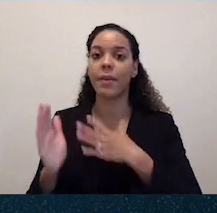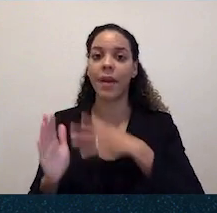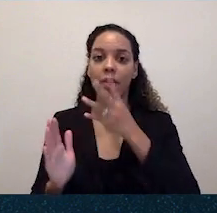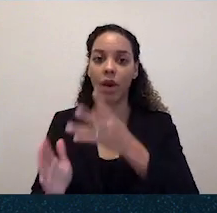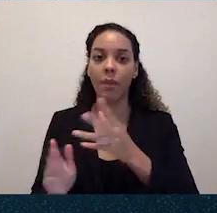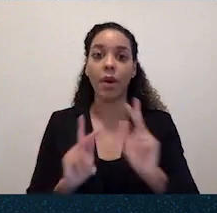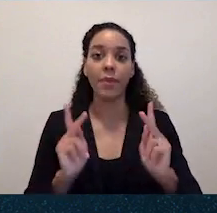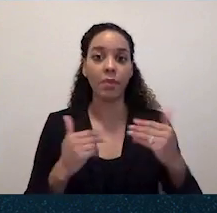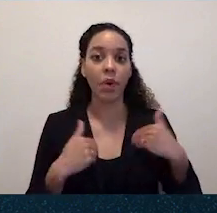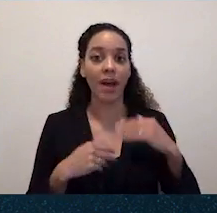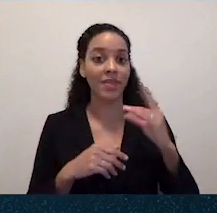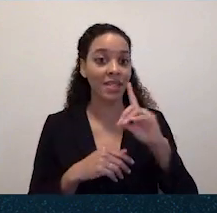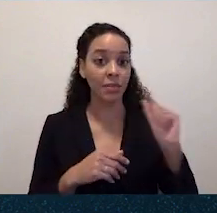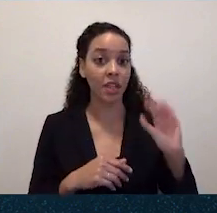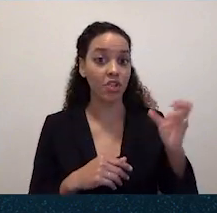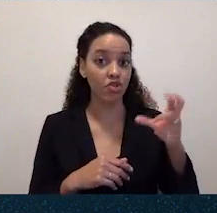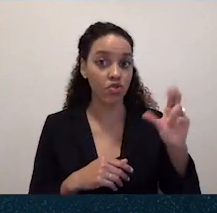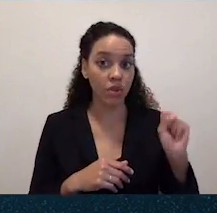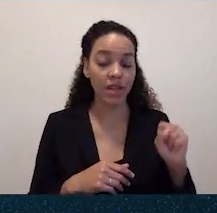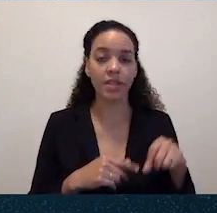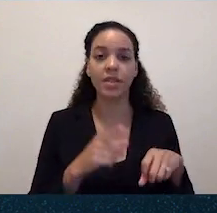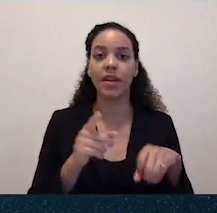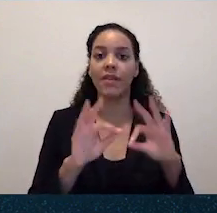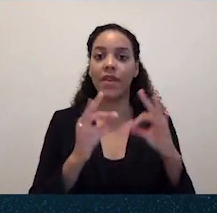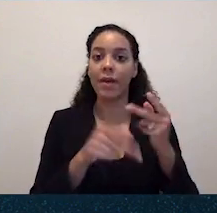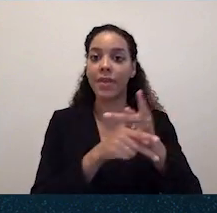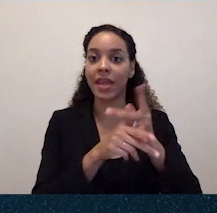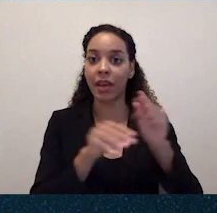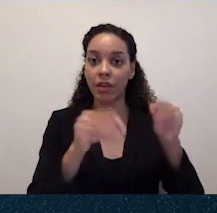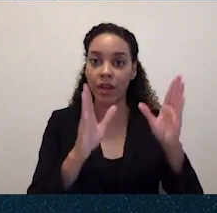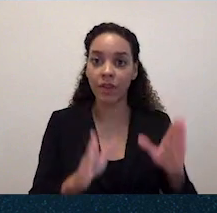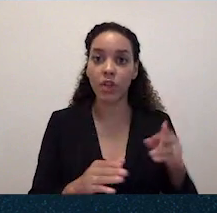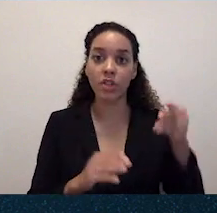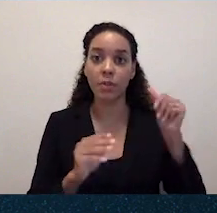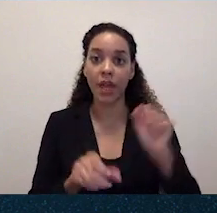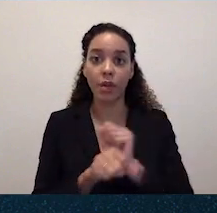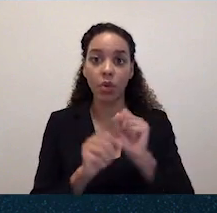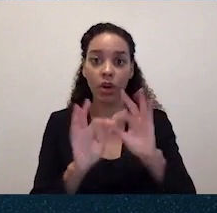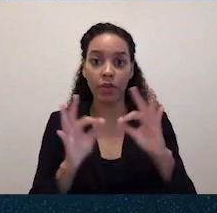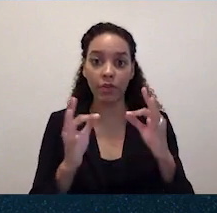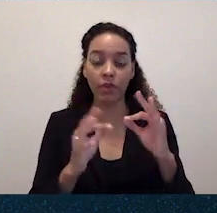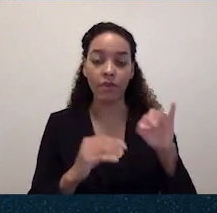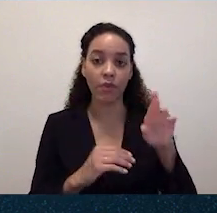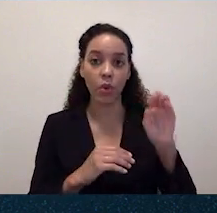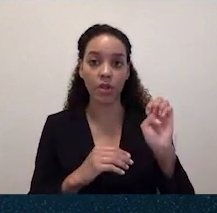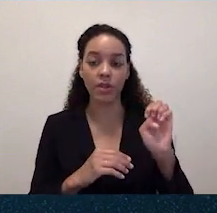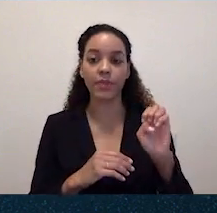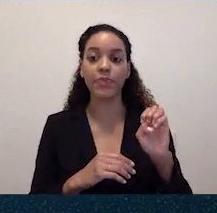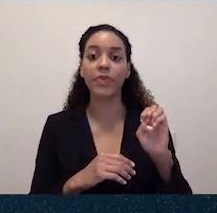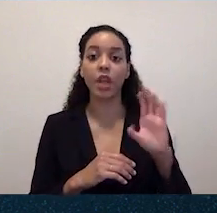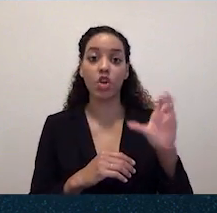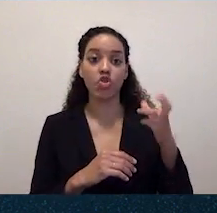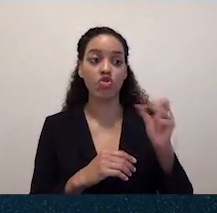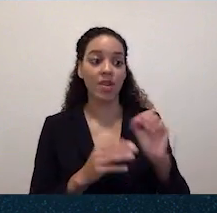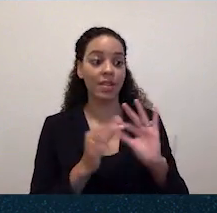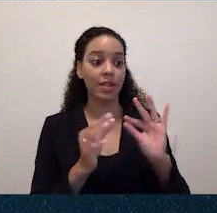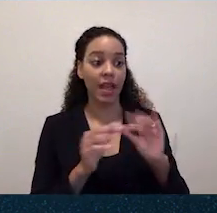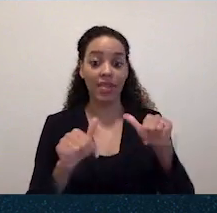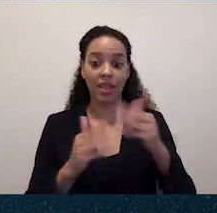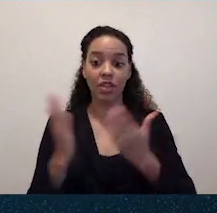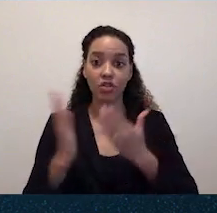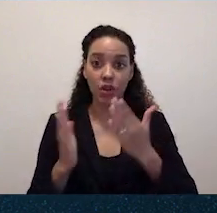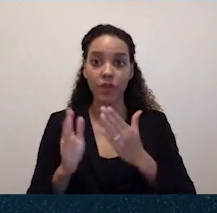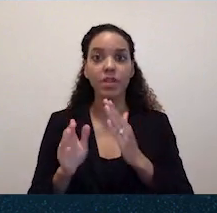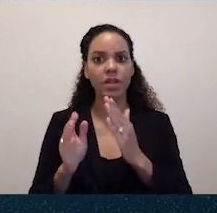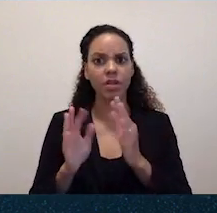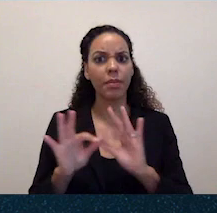for family caregivers like my mom, and for the paid workforce. In Chris's words, these services matter because it is a lifeline to